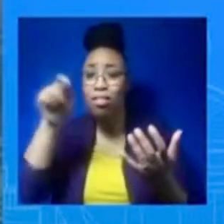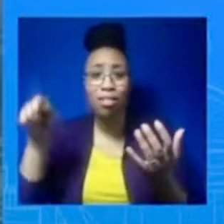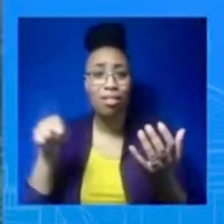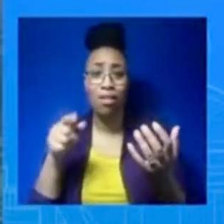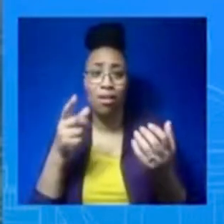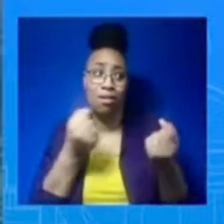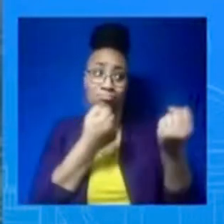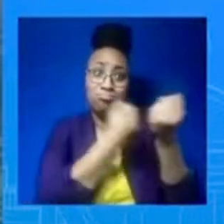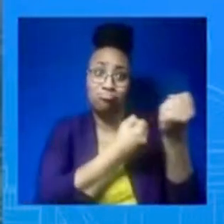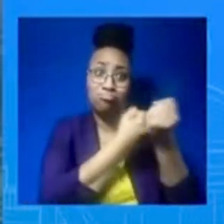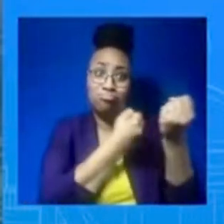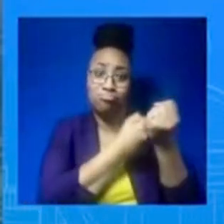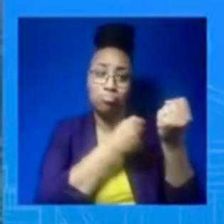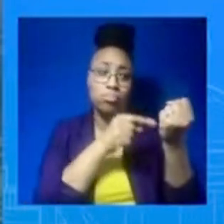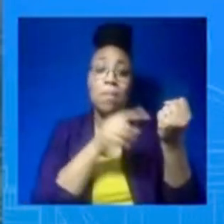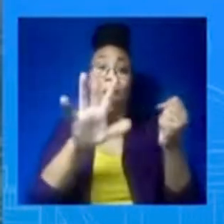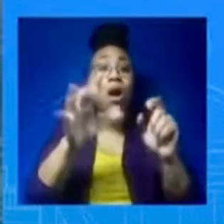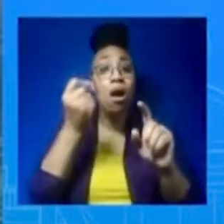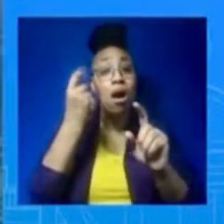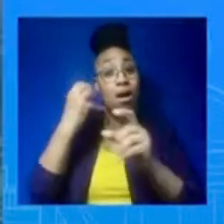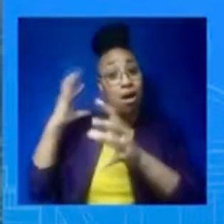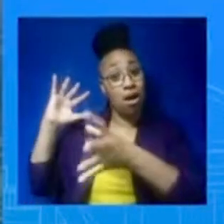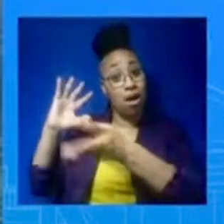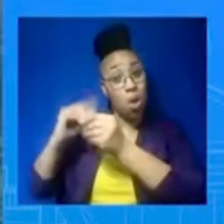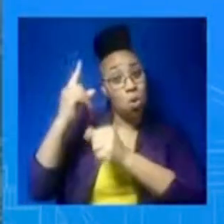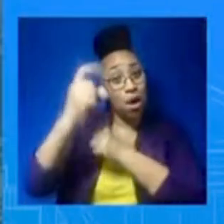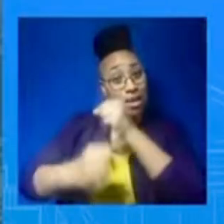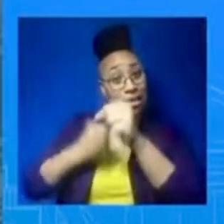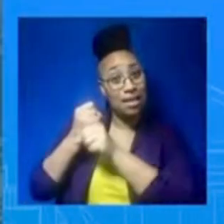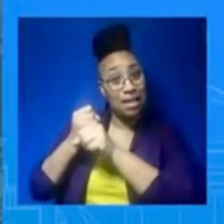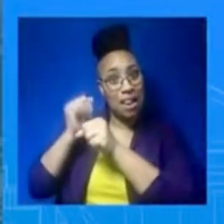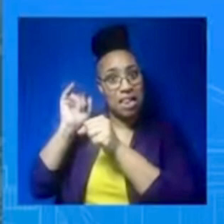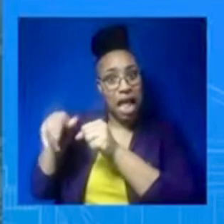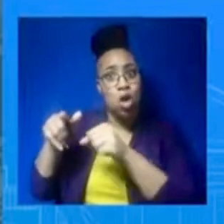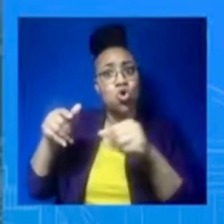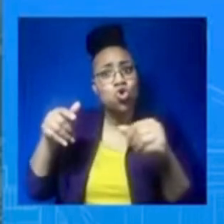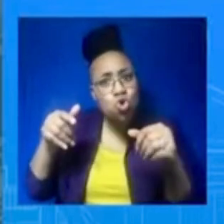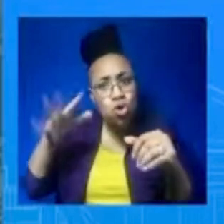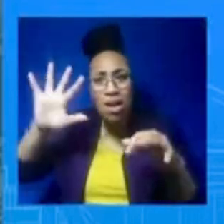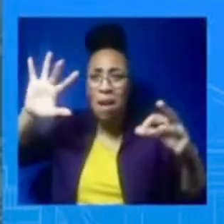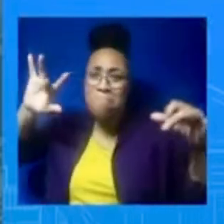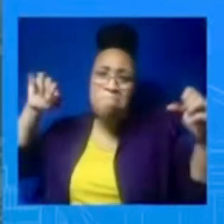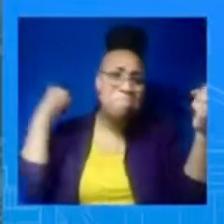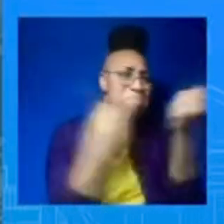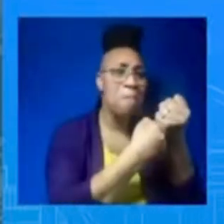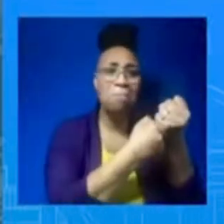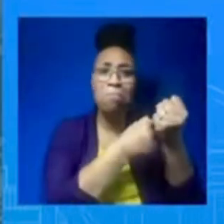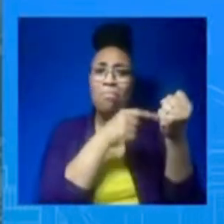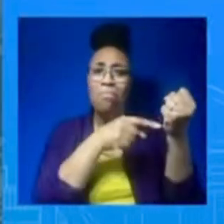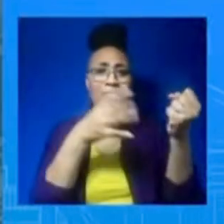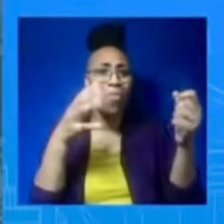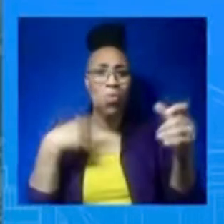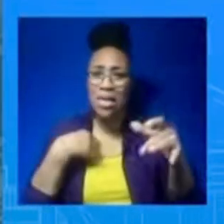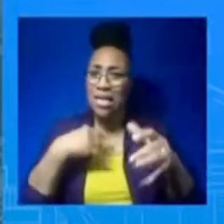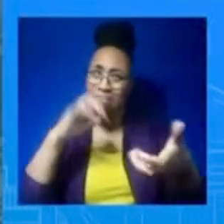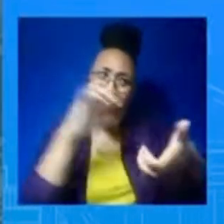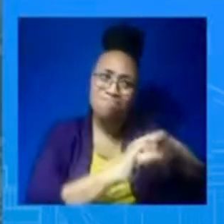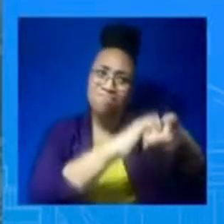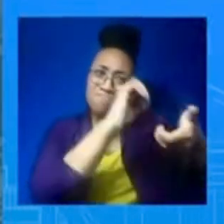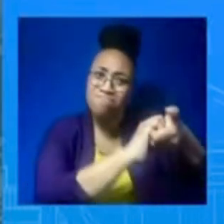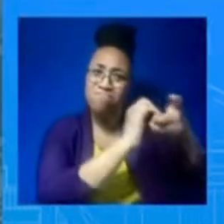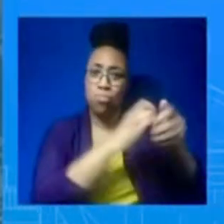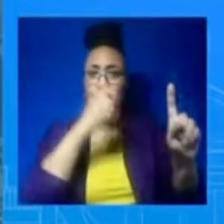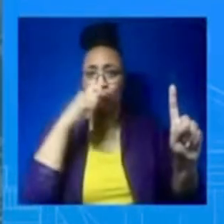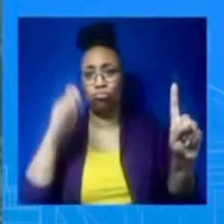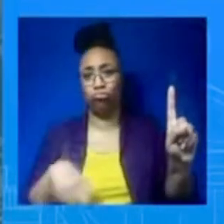we've done over this year. All of it has been done in the full consultation and coordination with Congress. There's no such thing as a blank check. We're